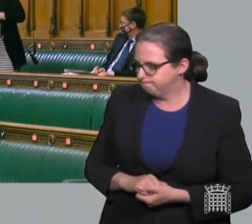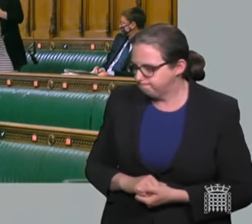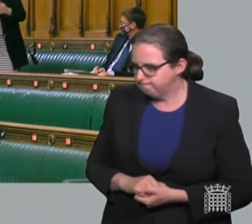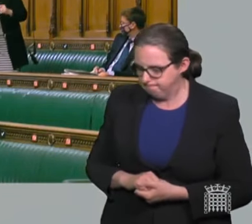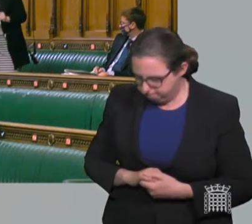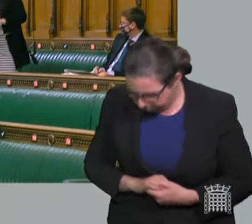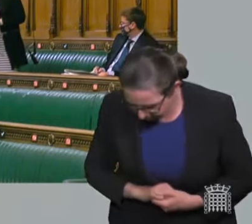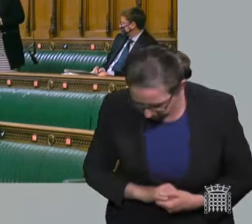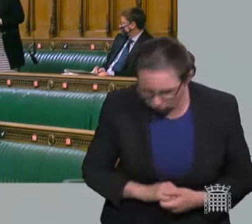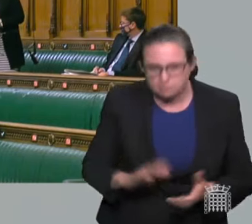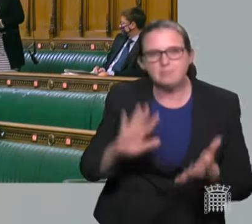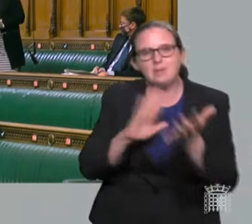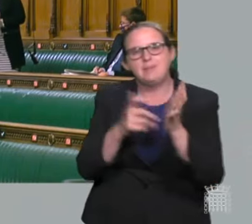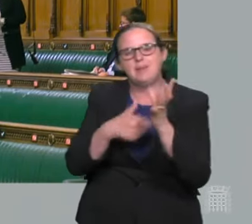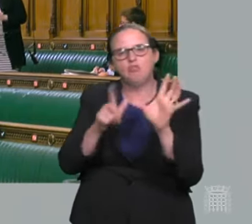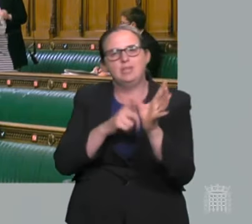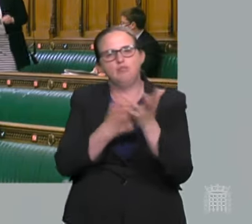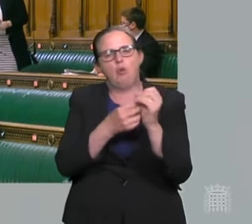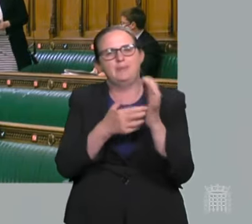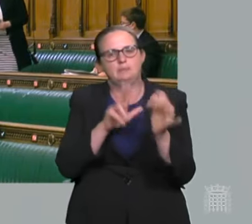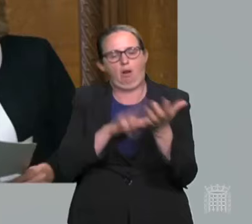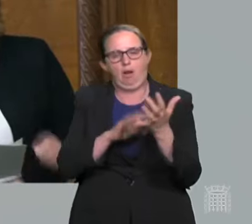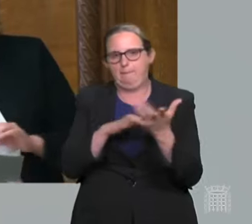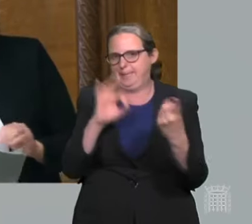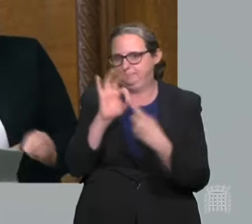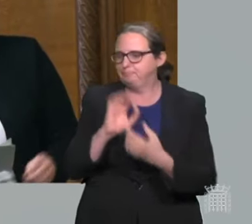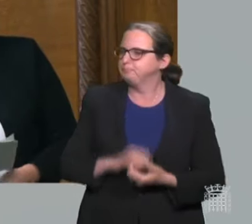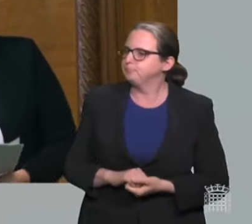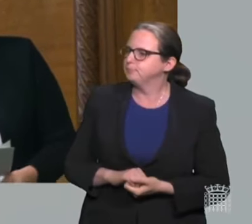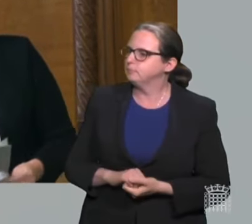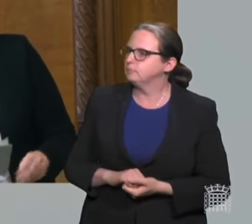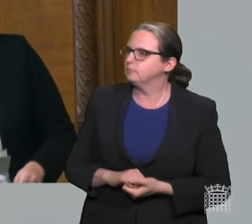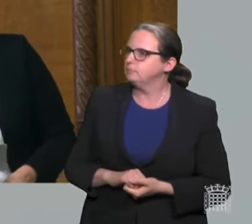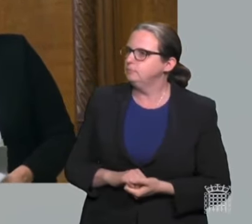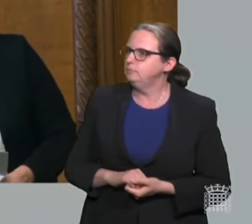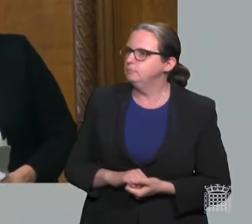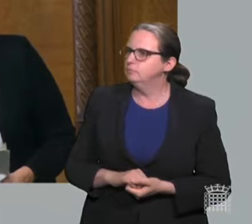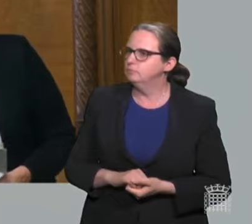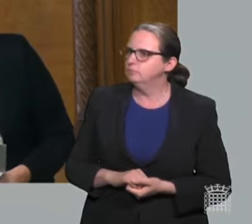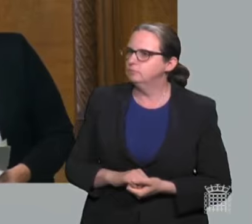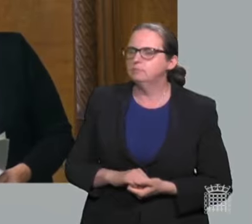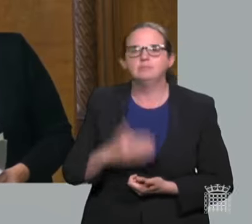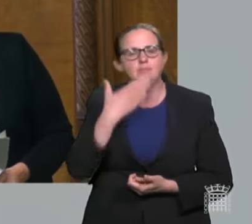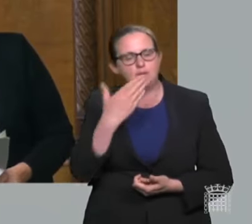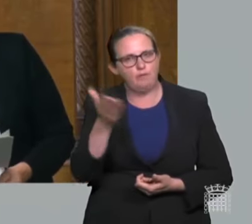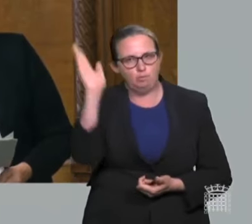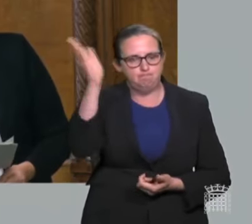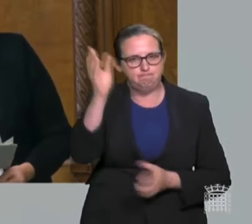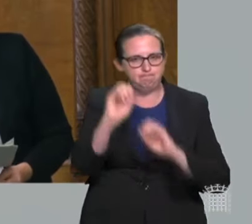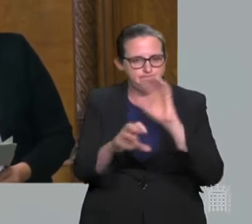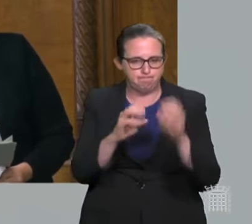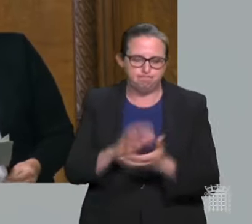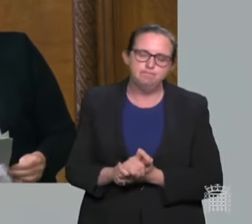Speaker. I'm grateful to the Secretary of State for his statement today, setting out the way forward. In 150 years since the foundation of